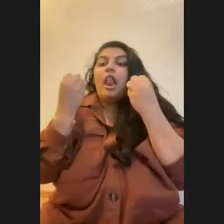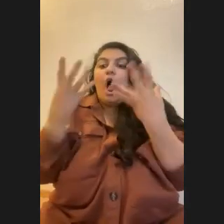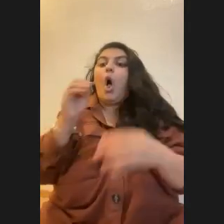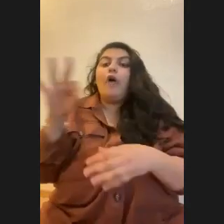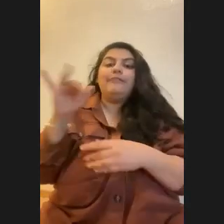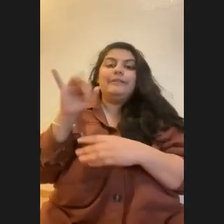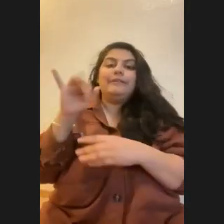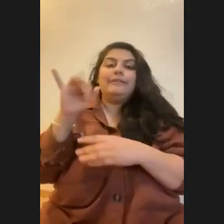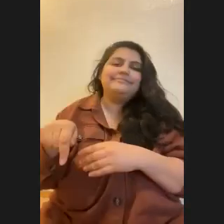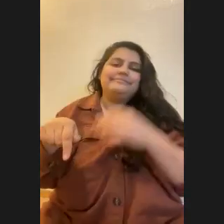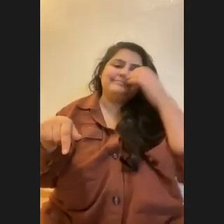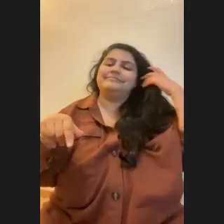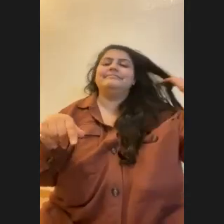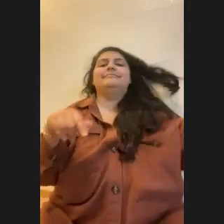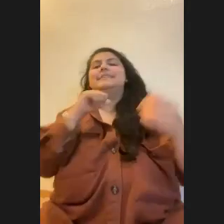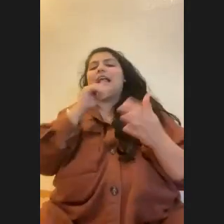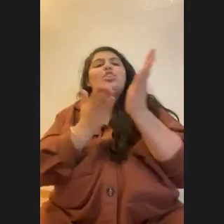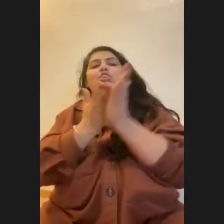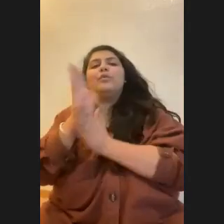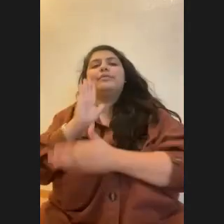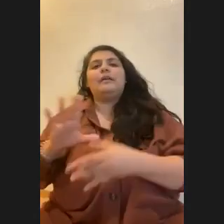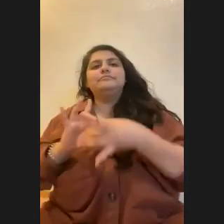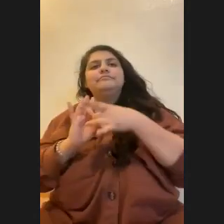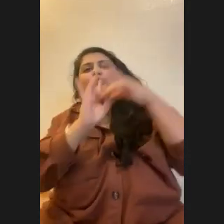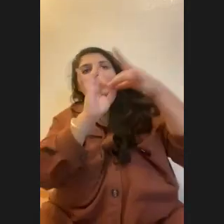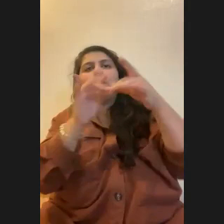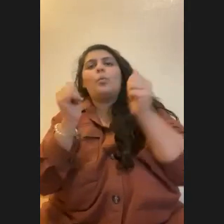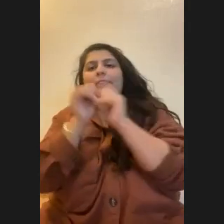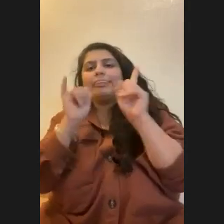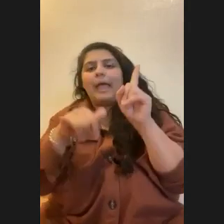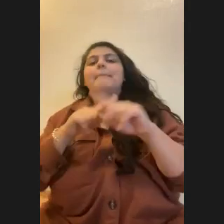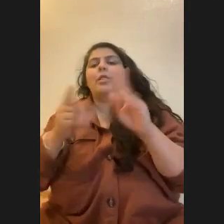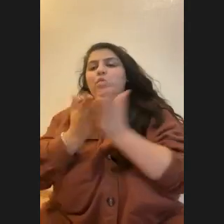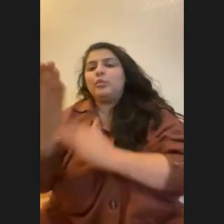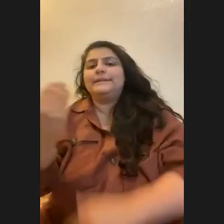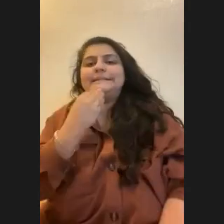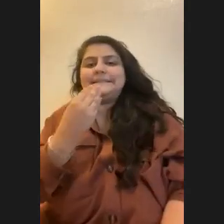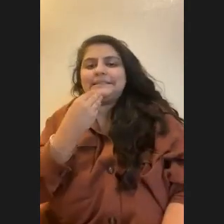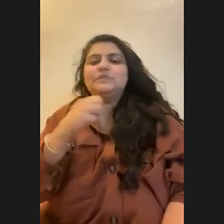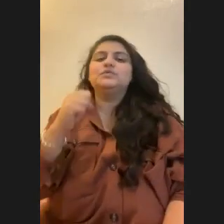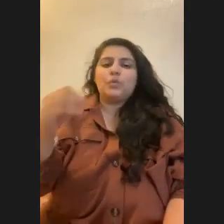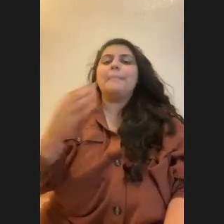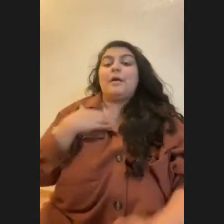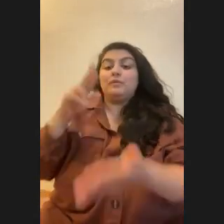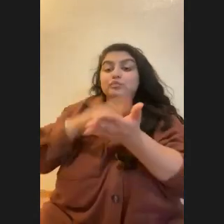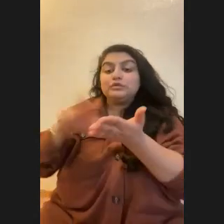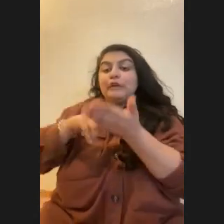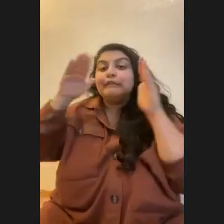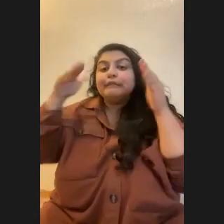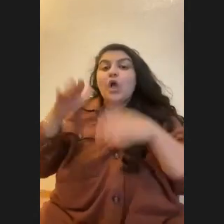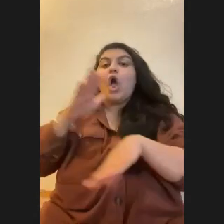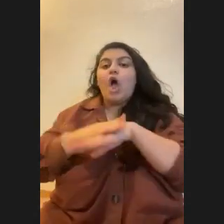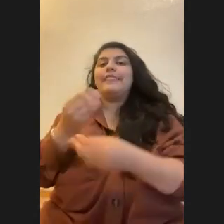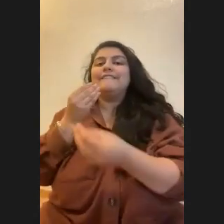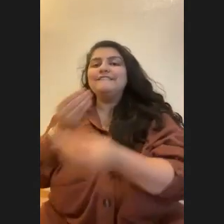of their energy is no longer through their symbiotic relationship. It's through eating. So my research focuses more on the feeding side, right?